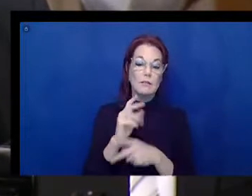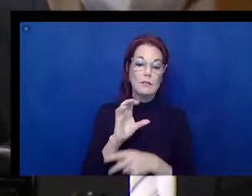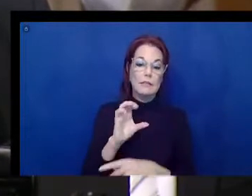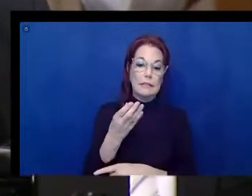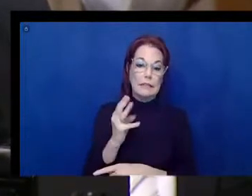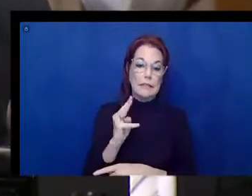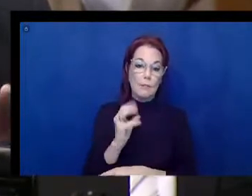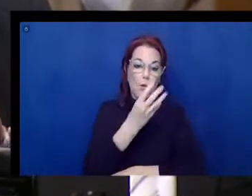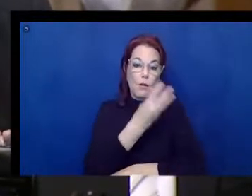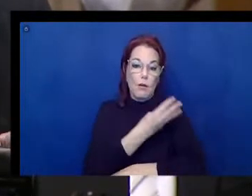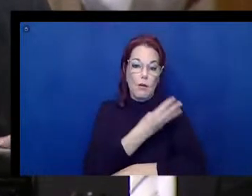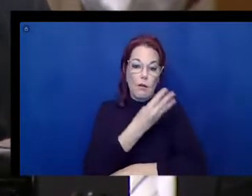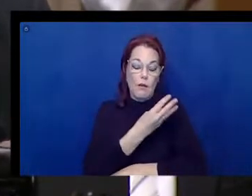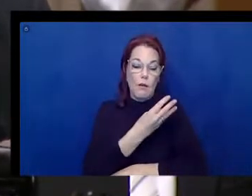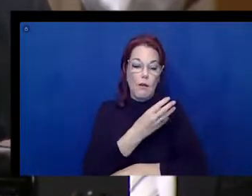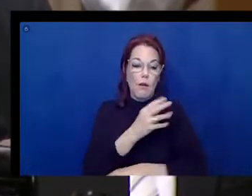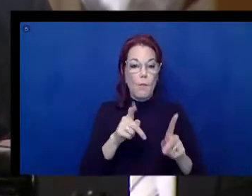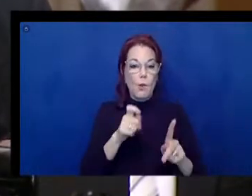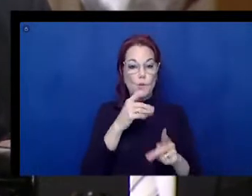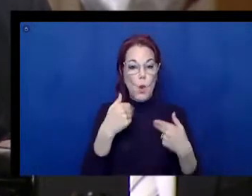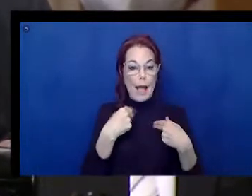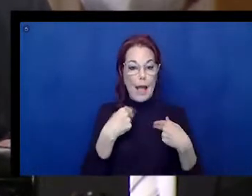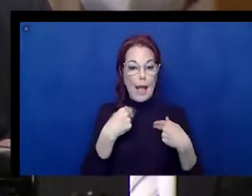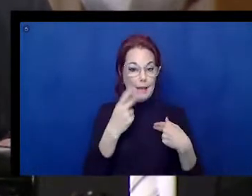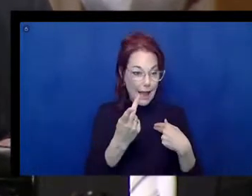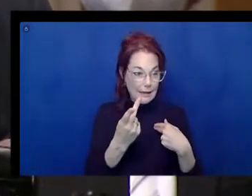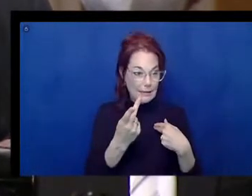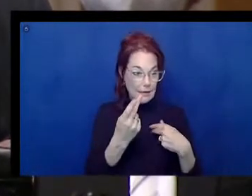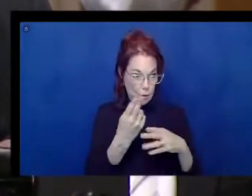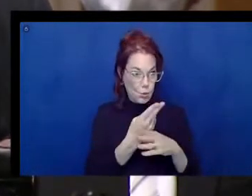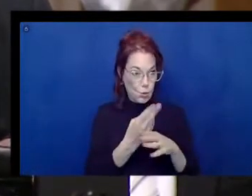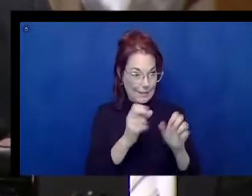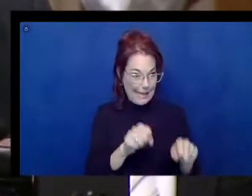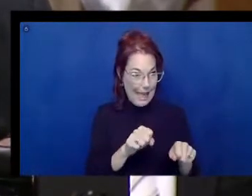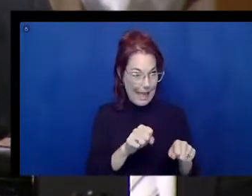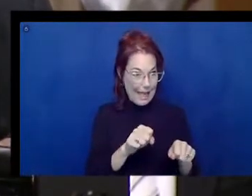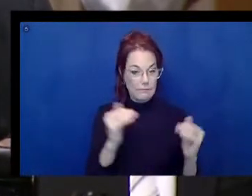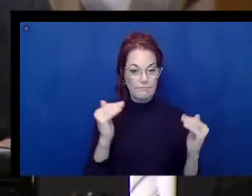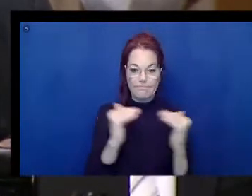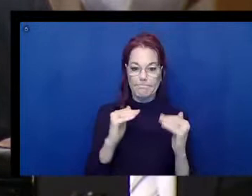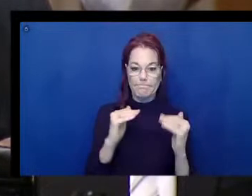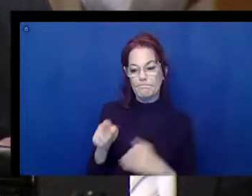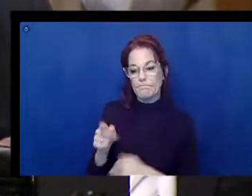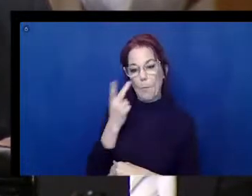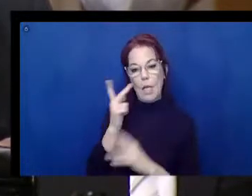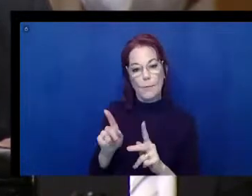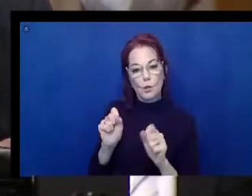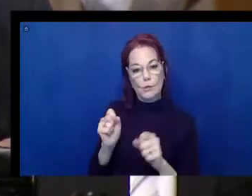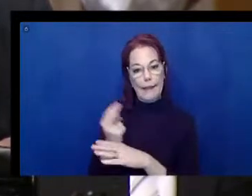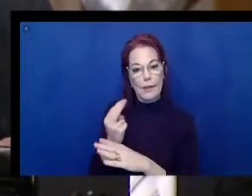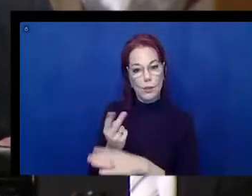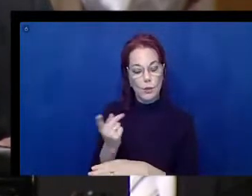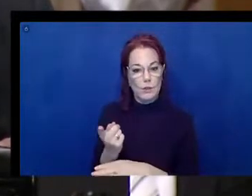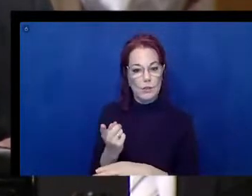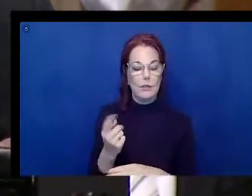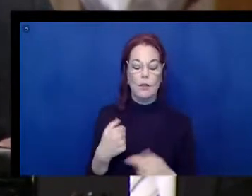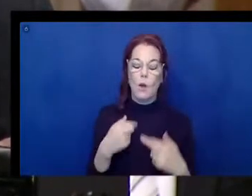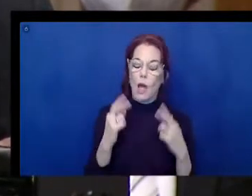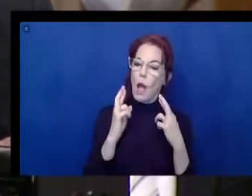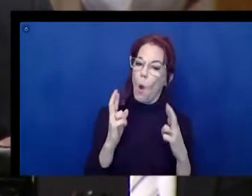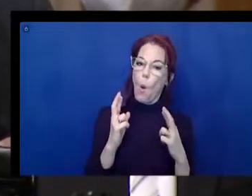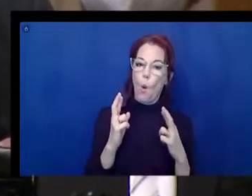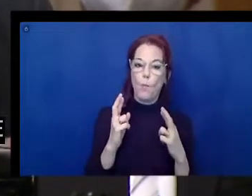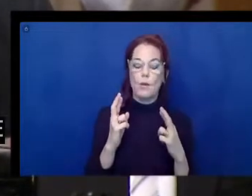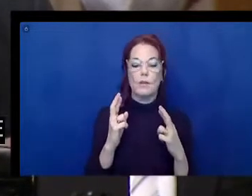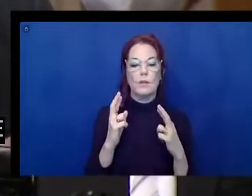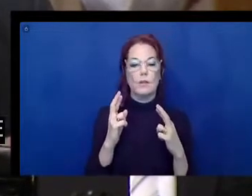-win. I'm just optimistic that not only will this help us access the fundamental rights that we deserve, but the